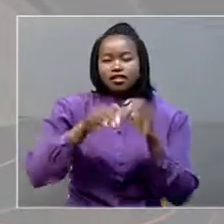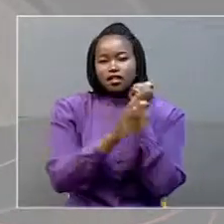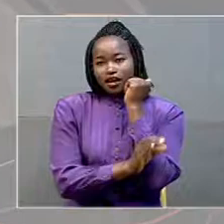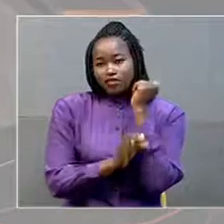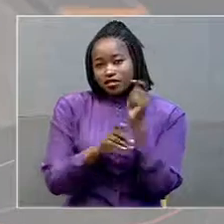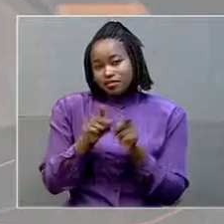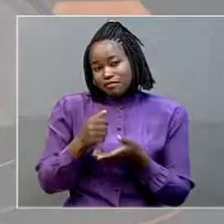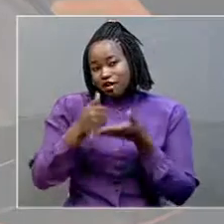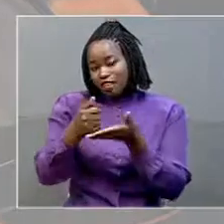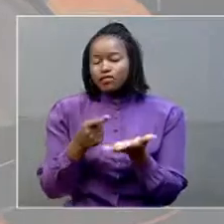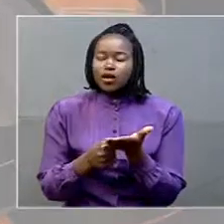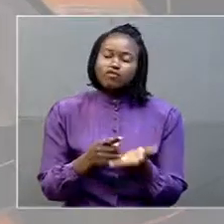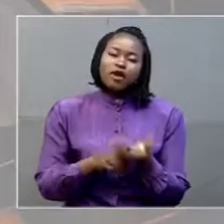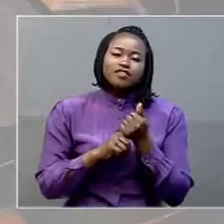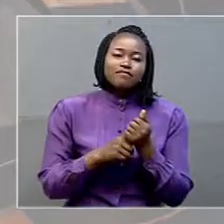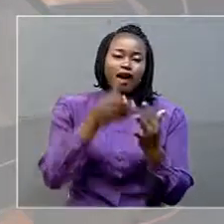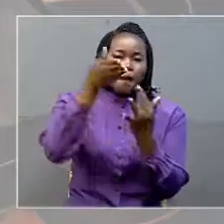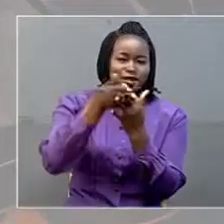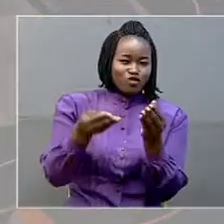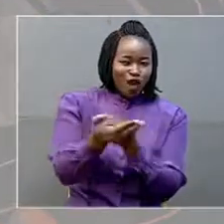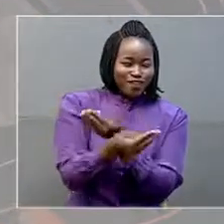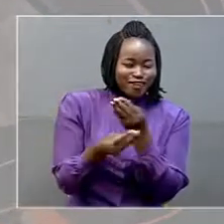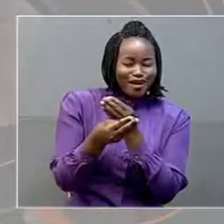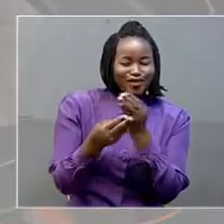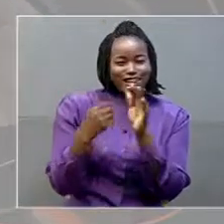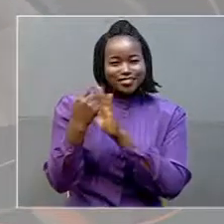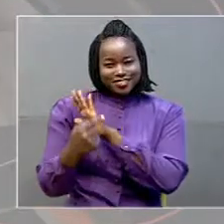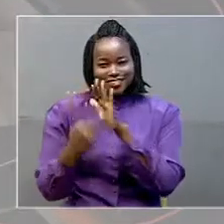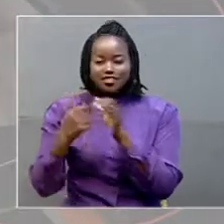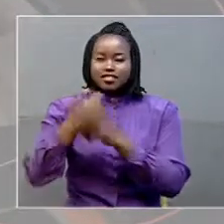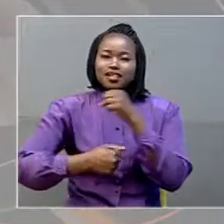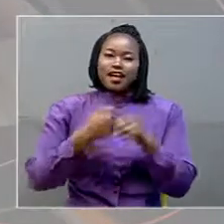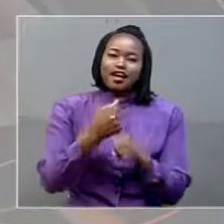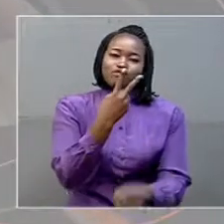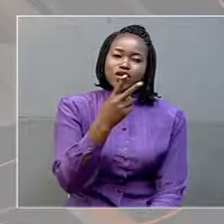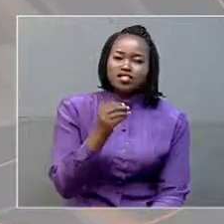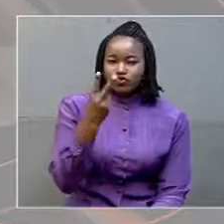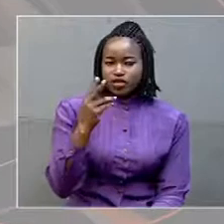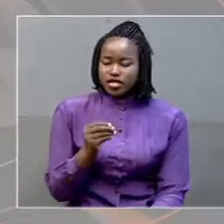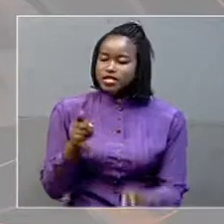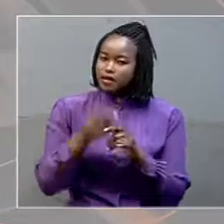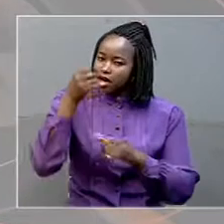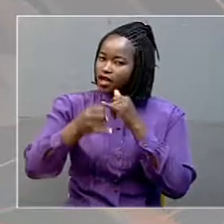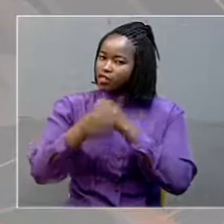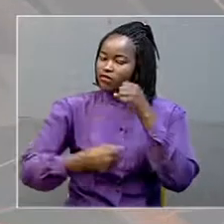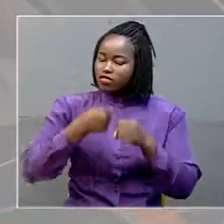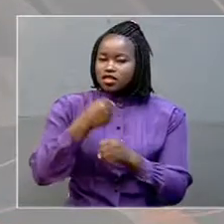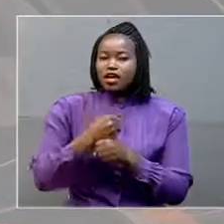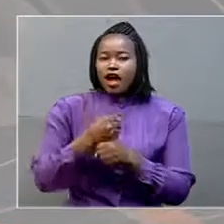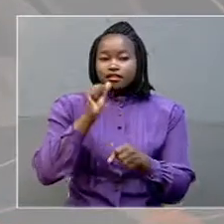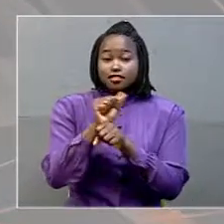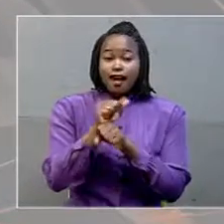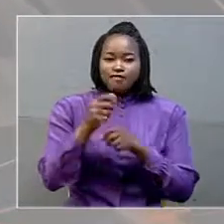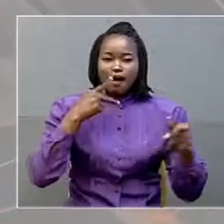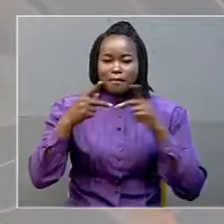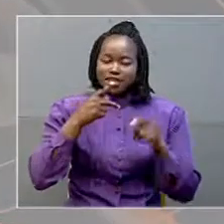to achieve its middle income status by the year 2020. He was at the end of year staff party of the office of the Prime Minister's